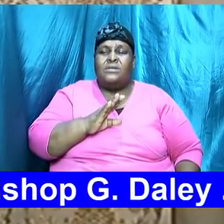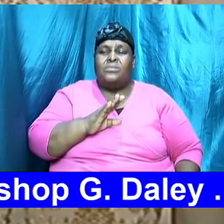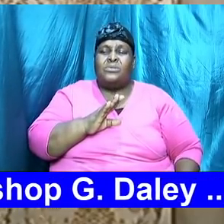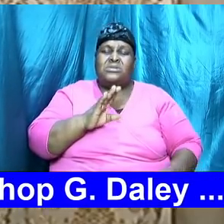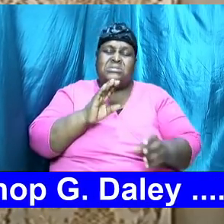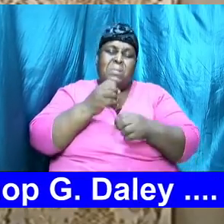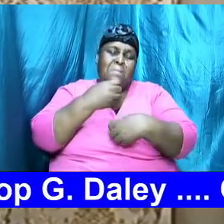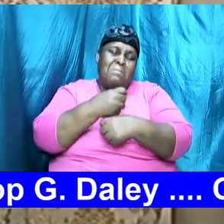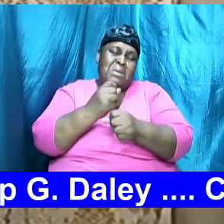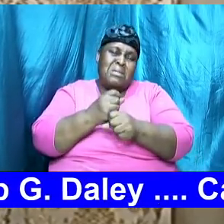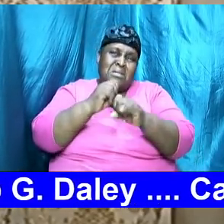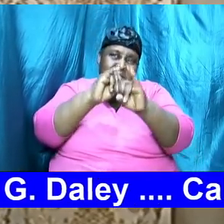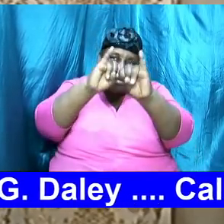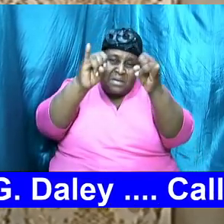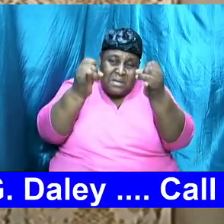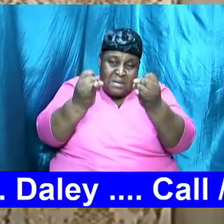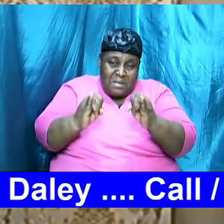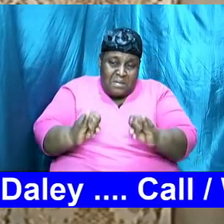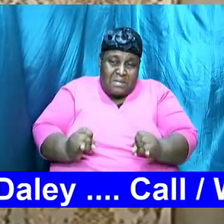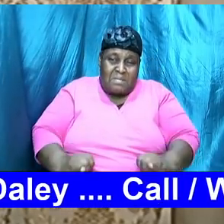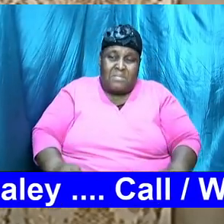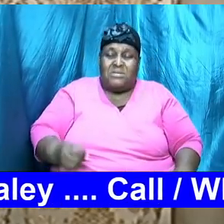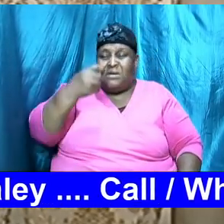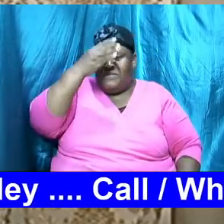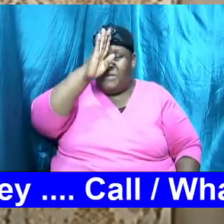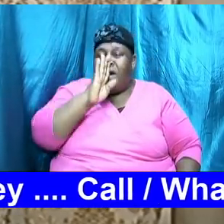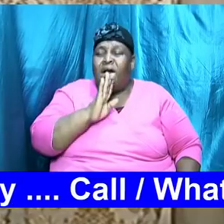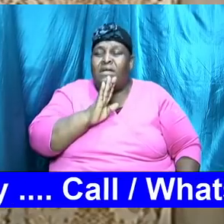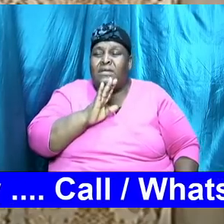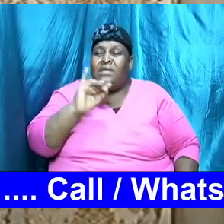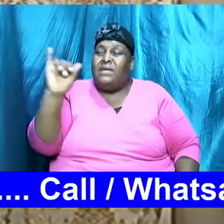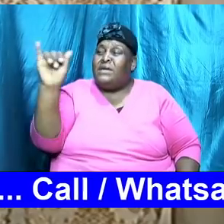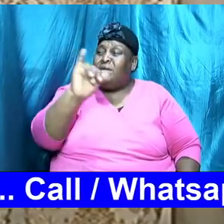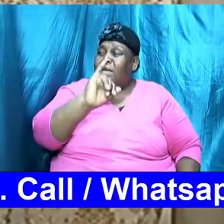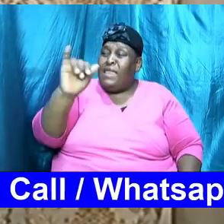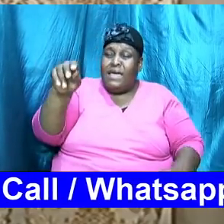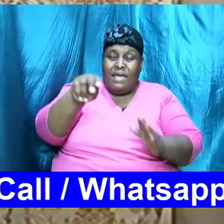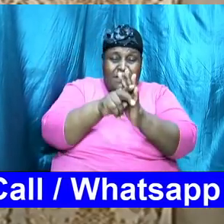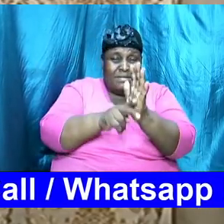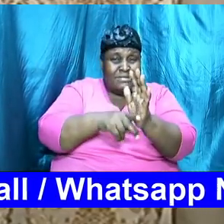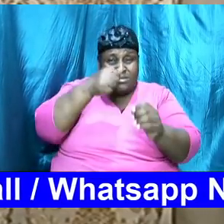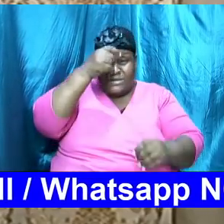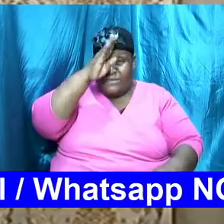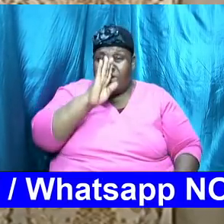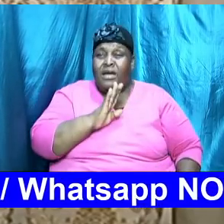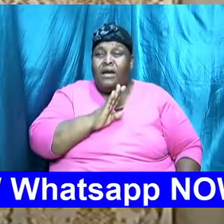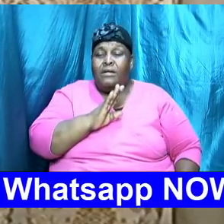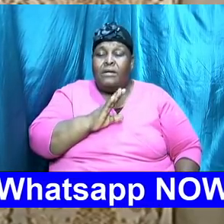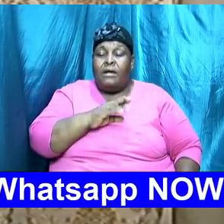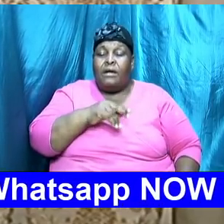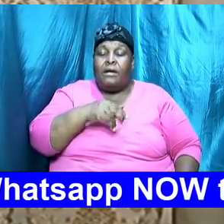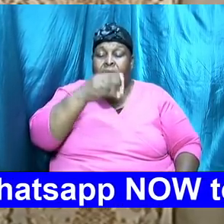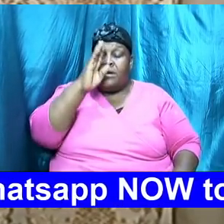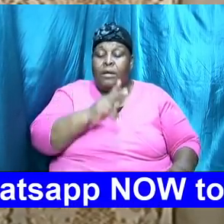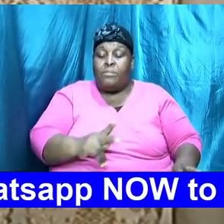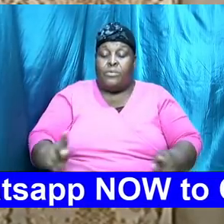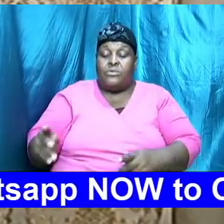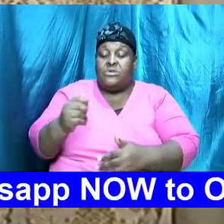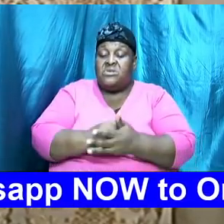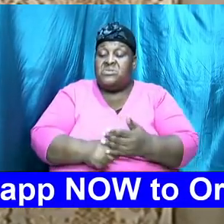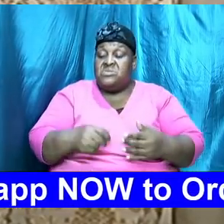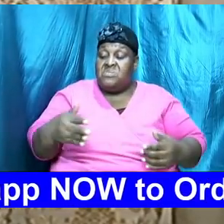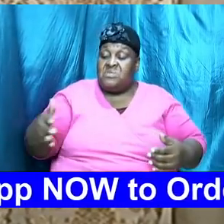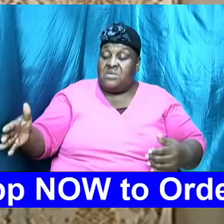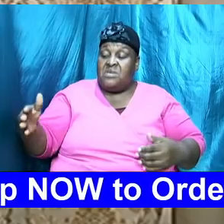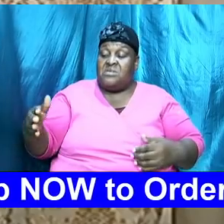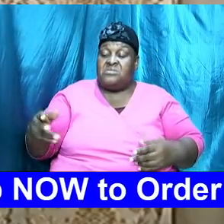in the God put some things in place him and then placed him in the